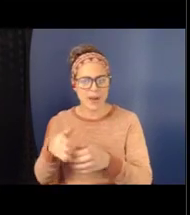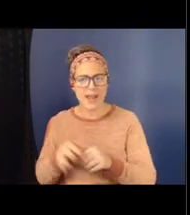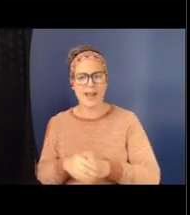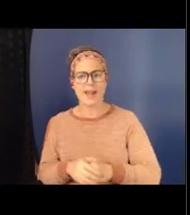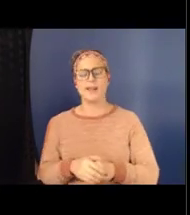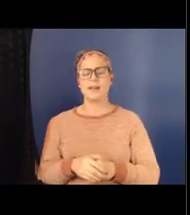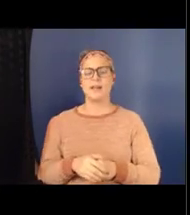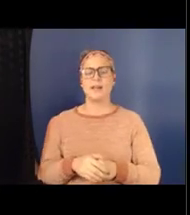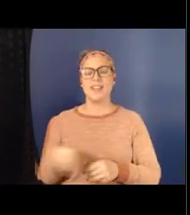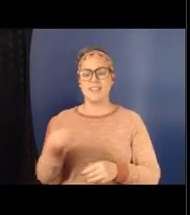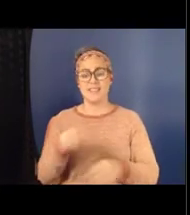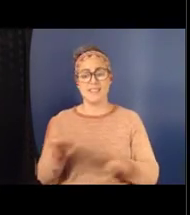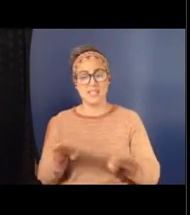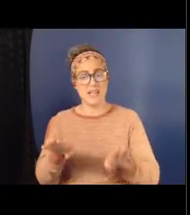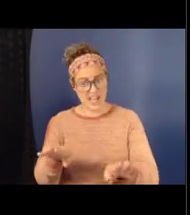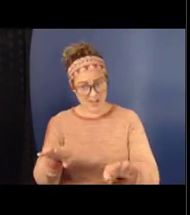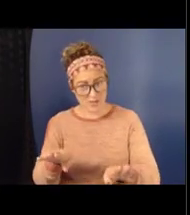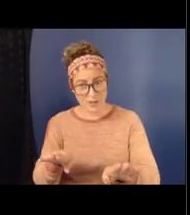continuum,